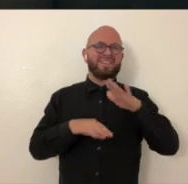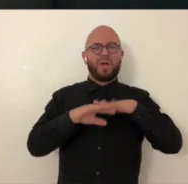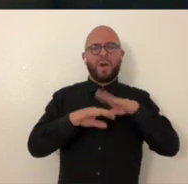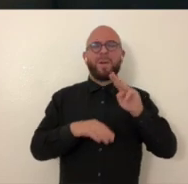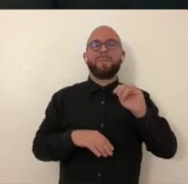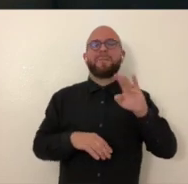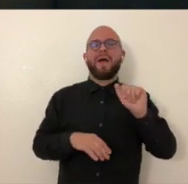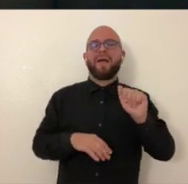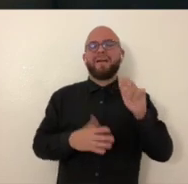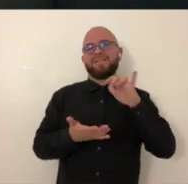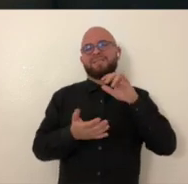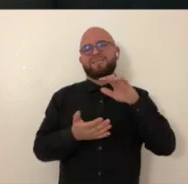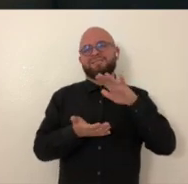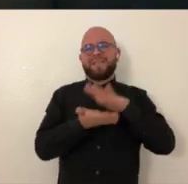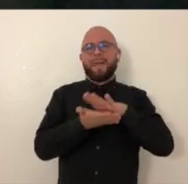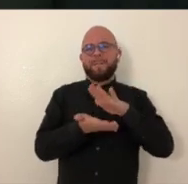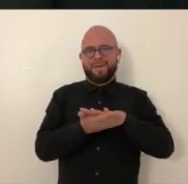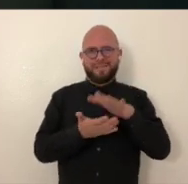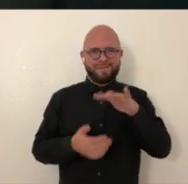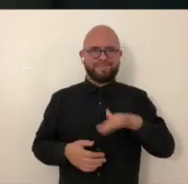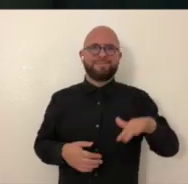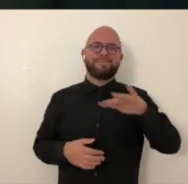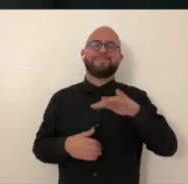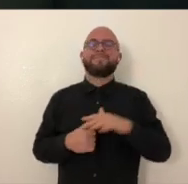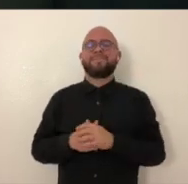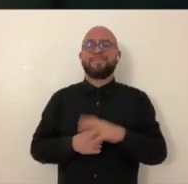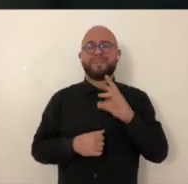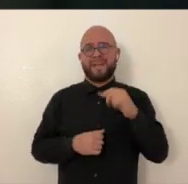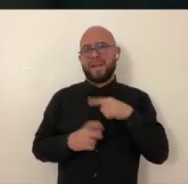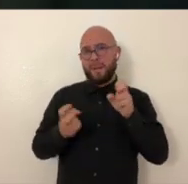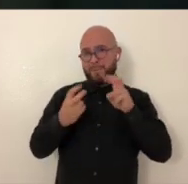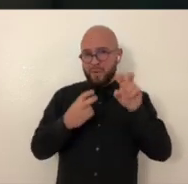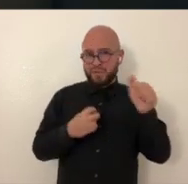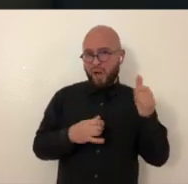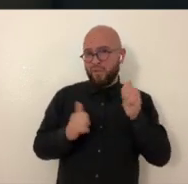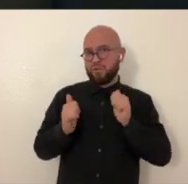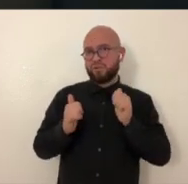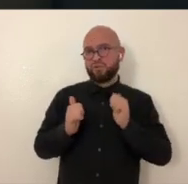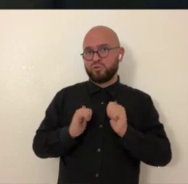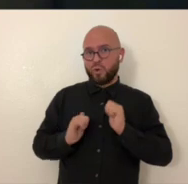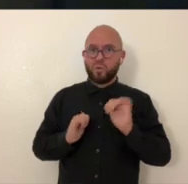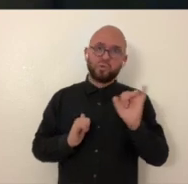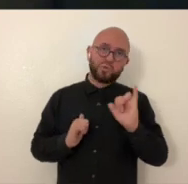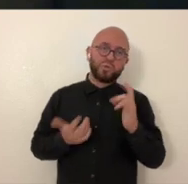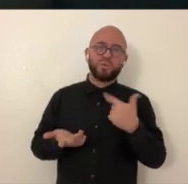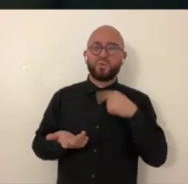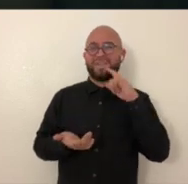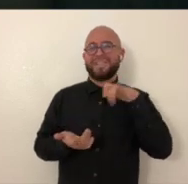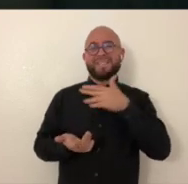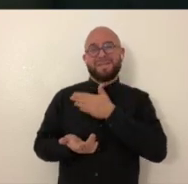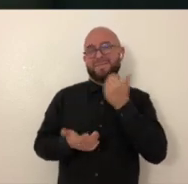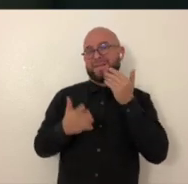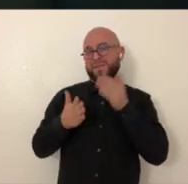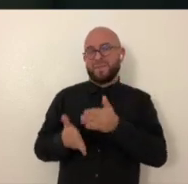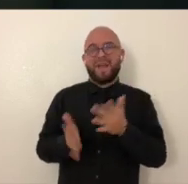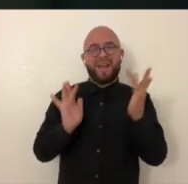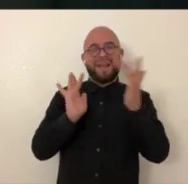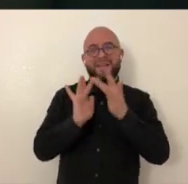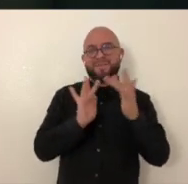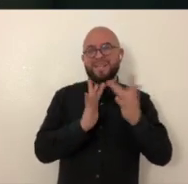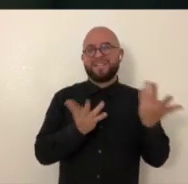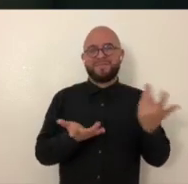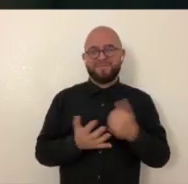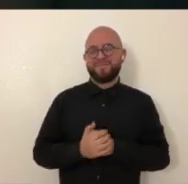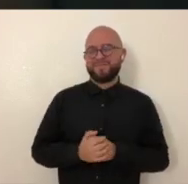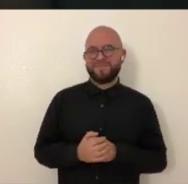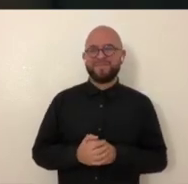on Micah's campus. And I always post about other shows that I'm in. So I guess that's, I guess that's the